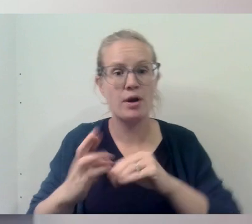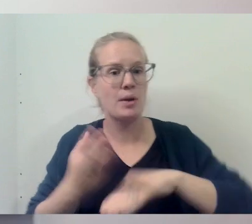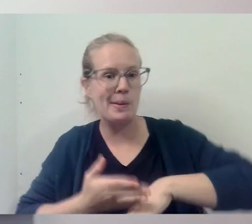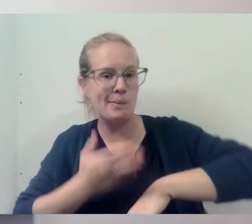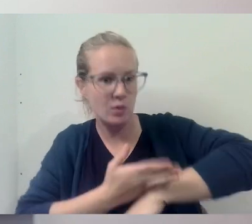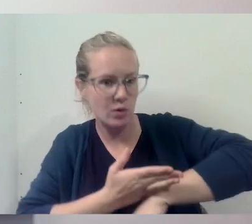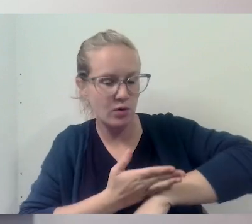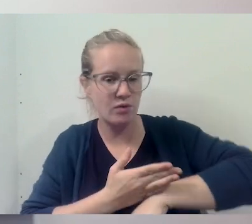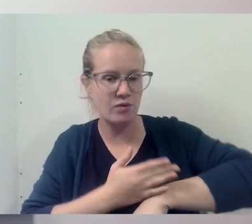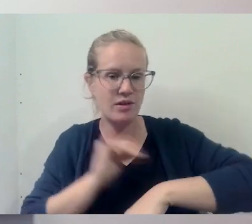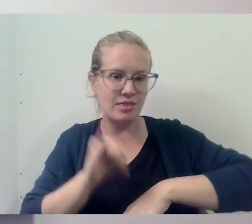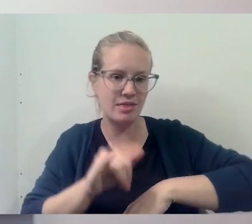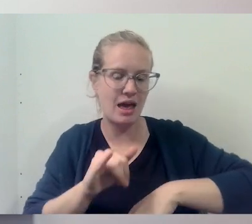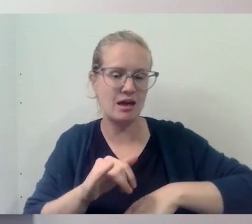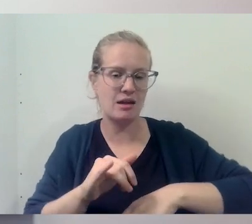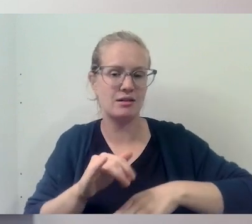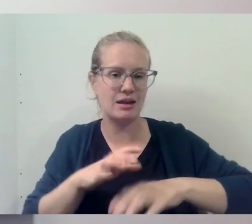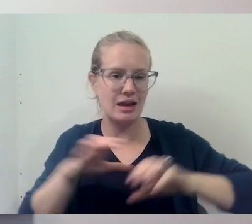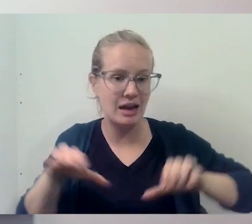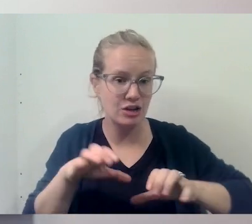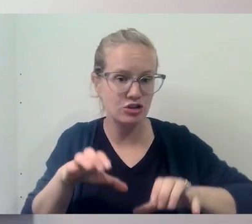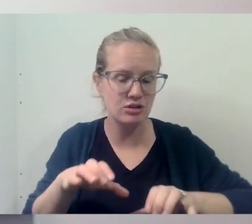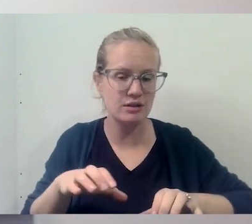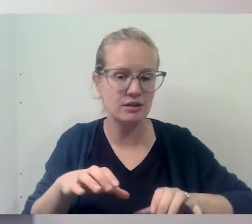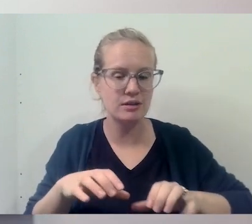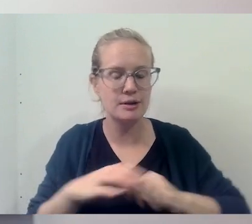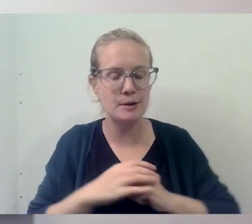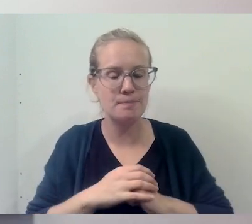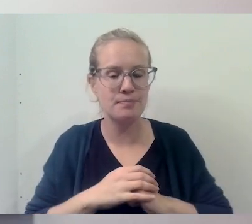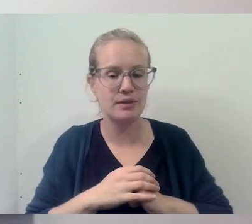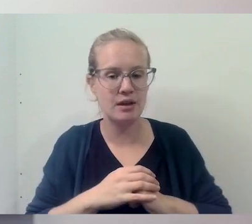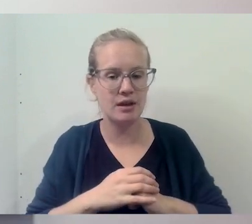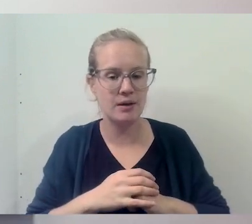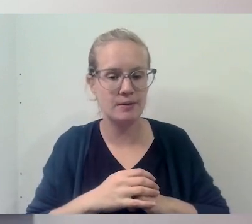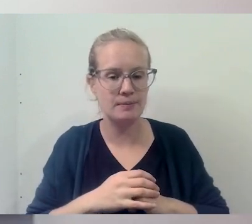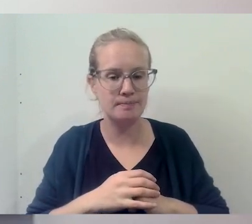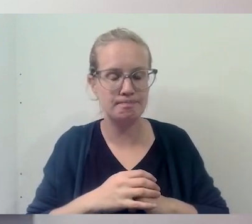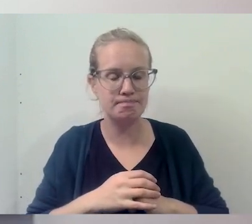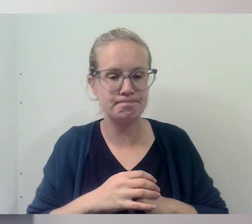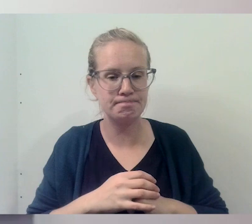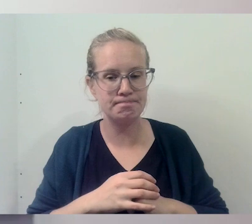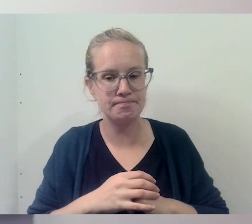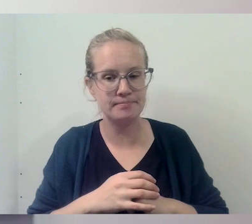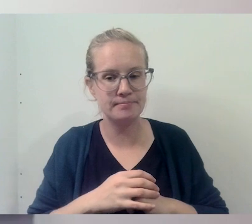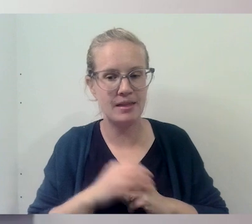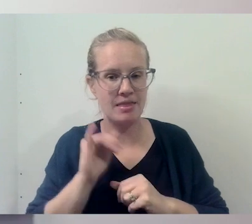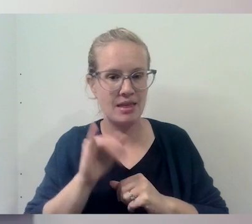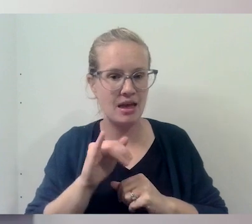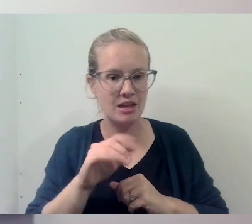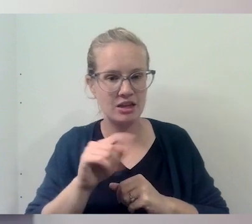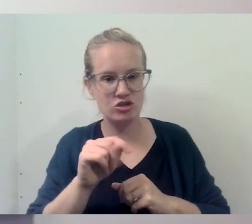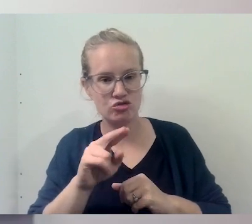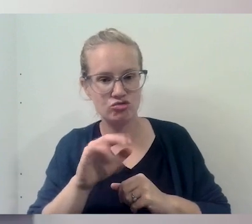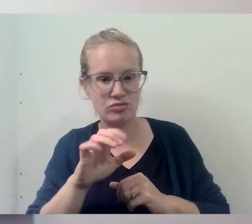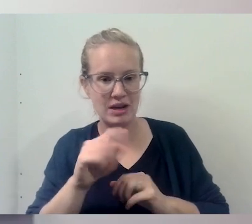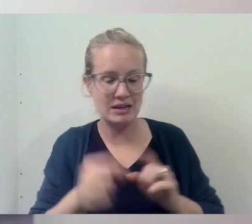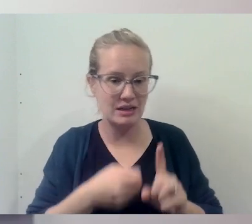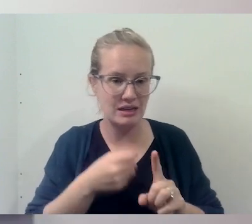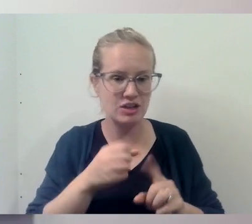on that or reduce the impact of, uh, of that, um, trait of those traits,